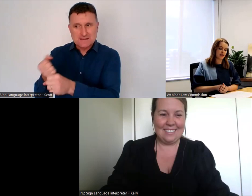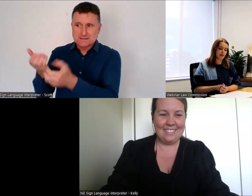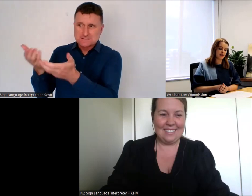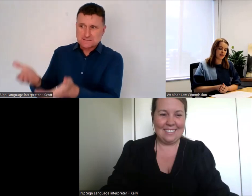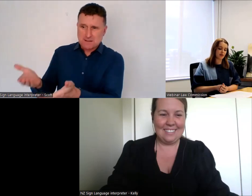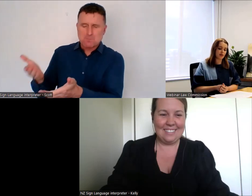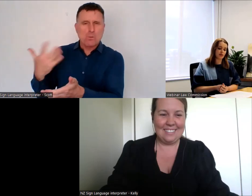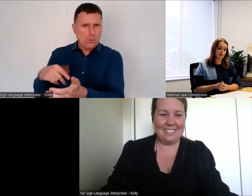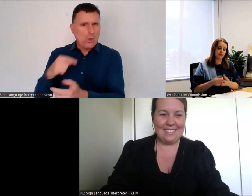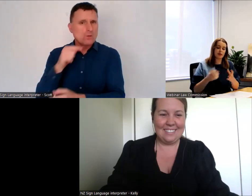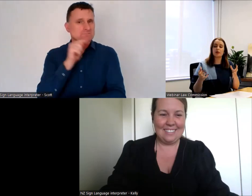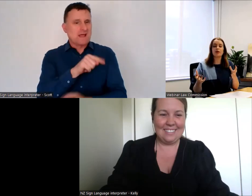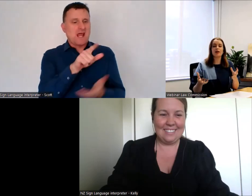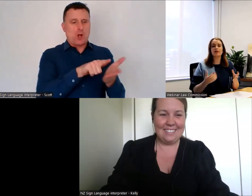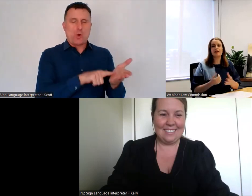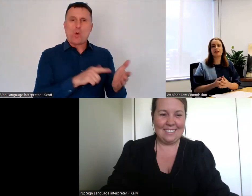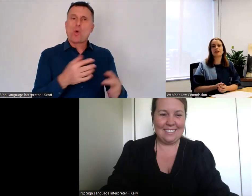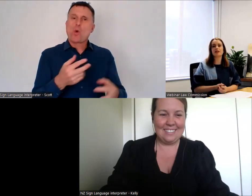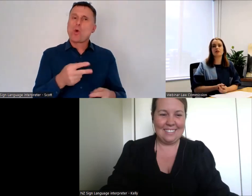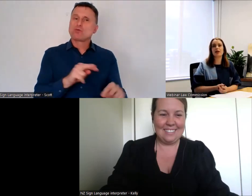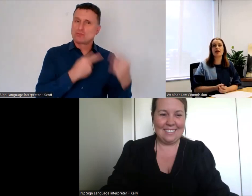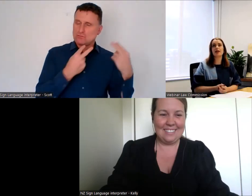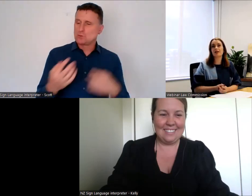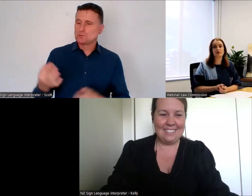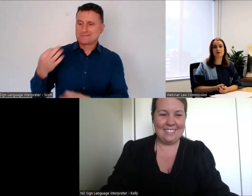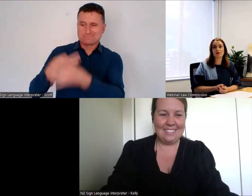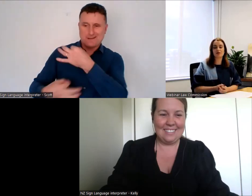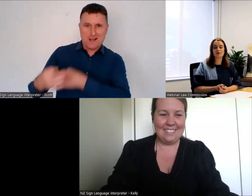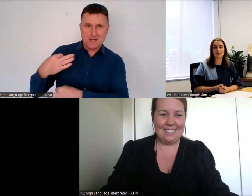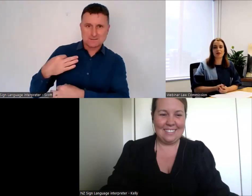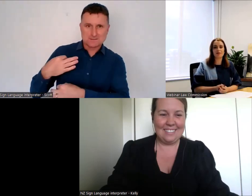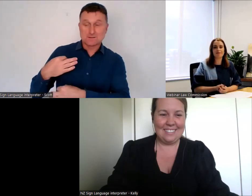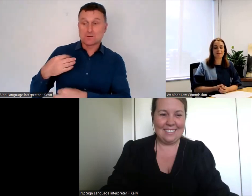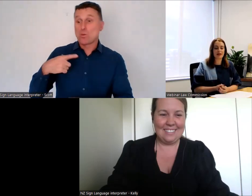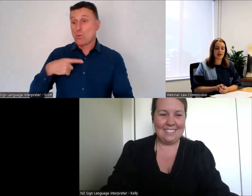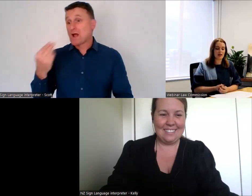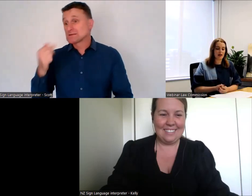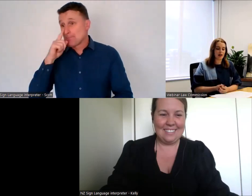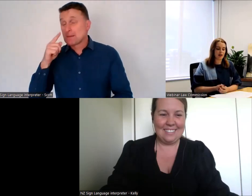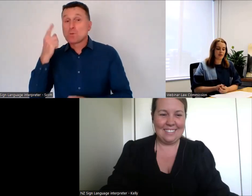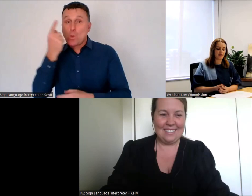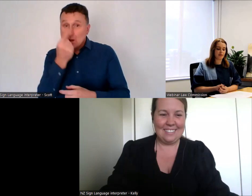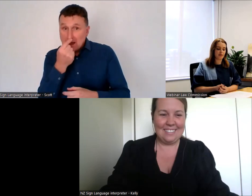who have affected decision decision and for those around them.